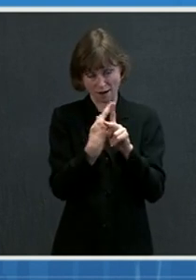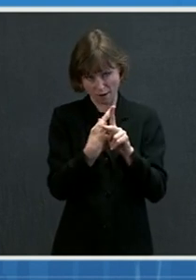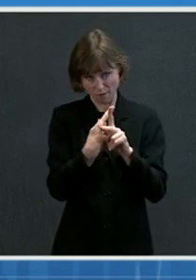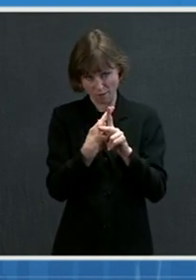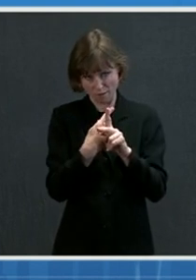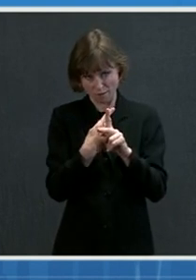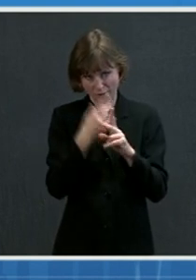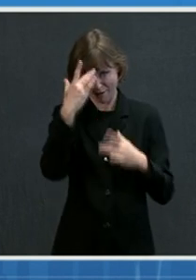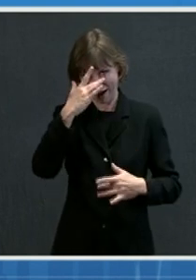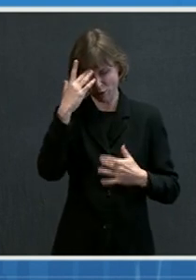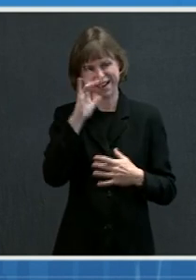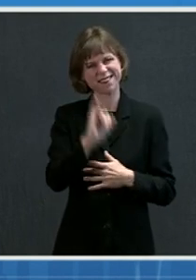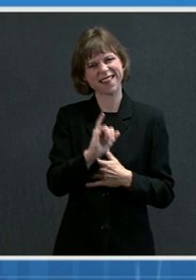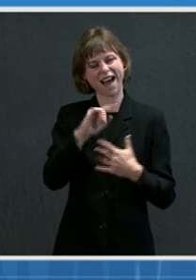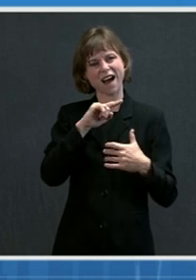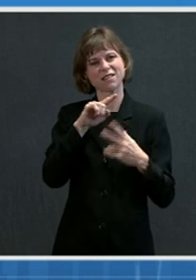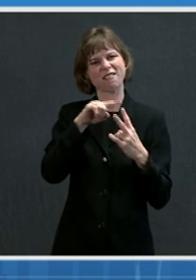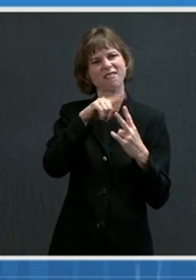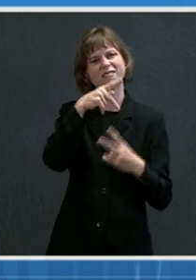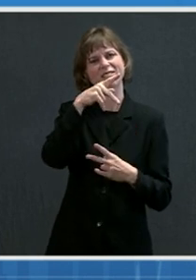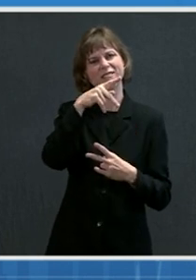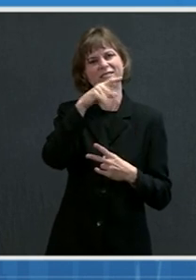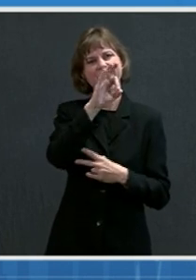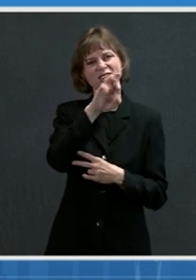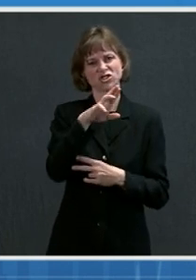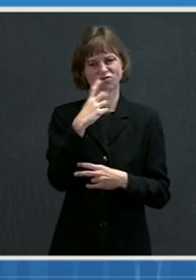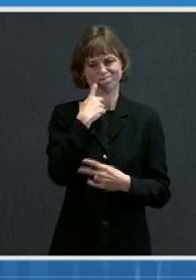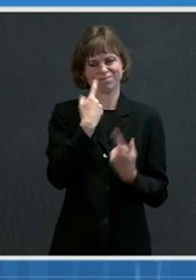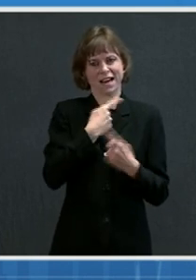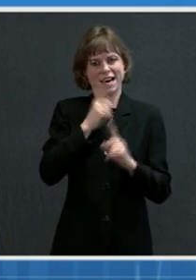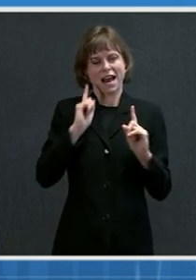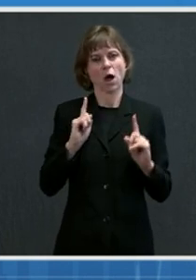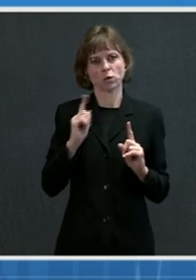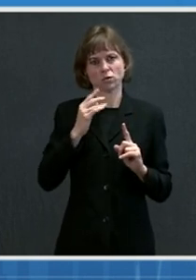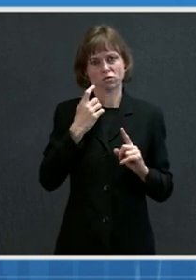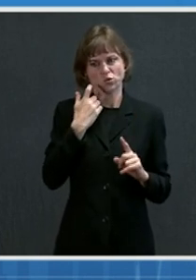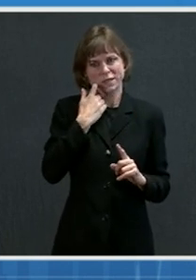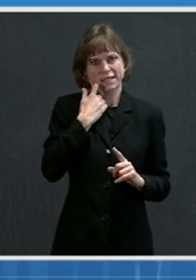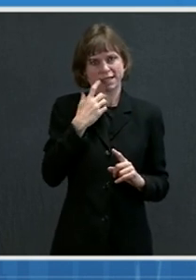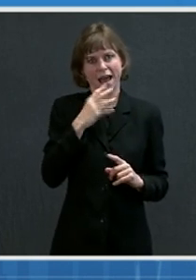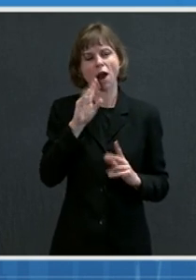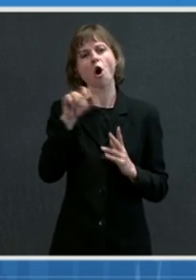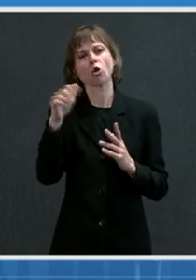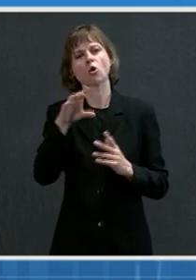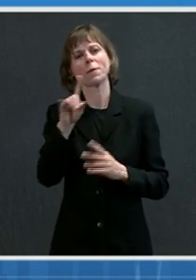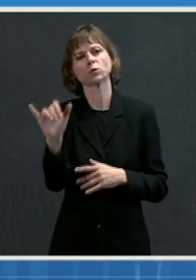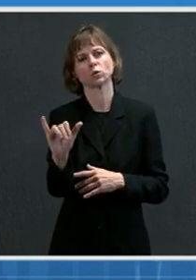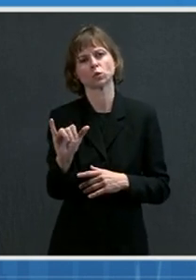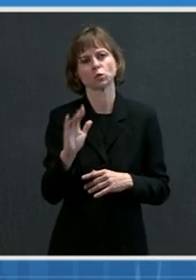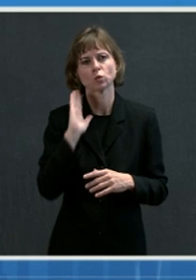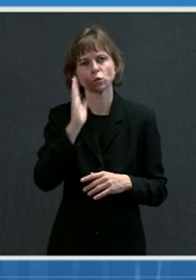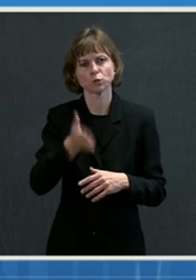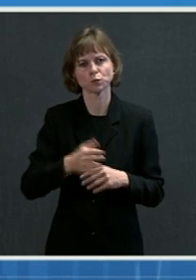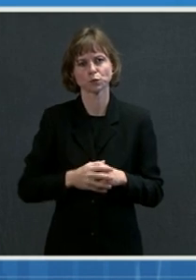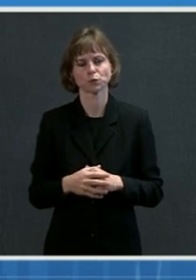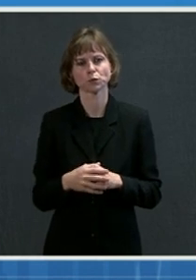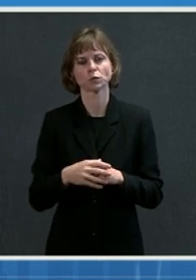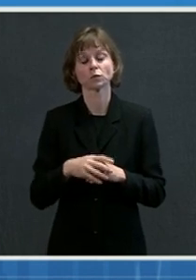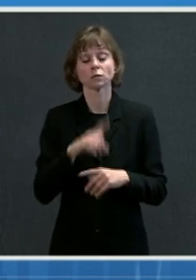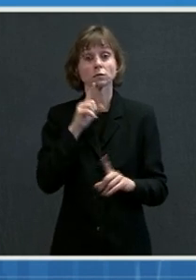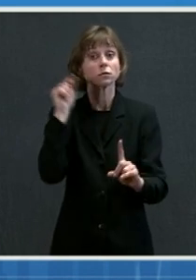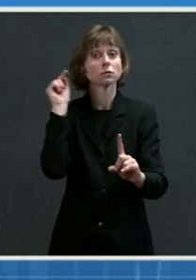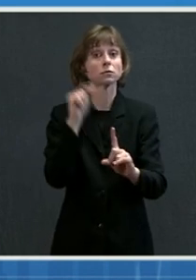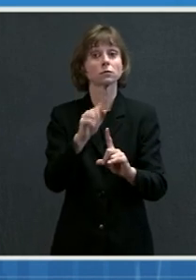what Pfizer has announced a bit ago and what other companies will also be doing, namely talking about